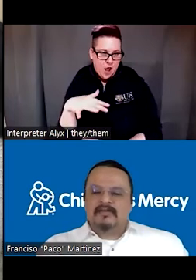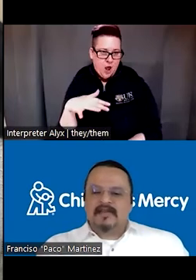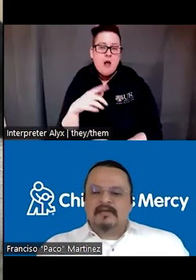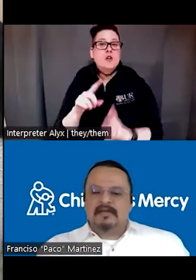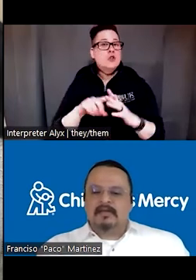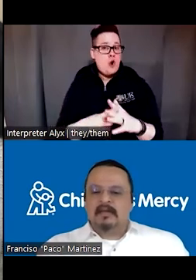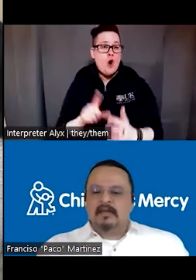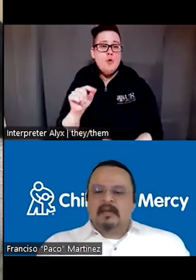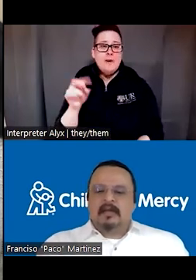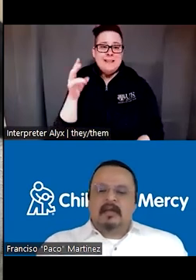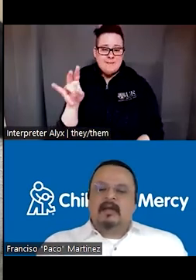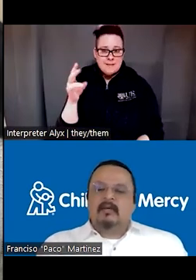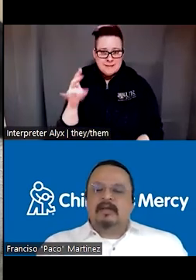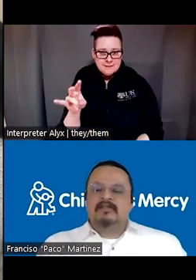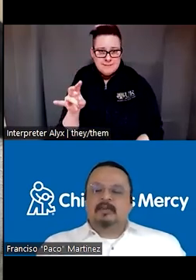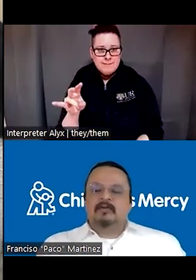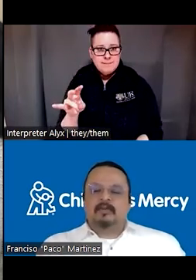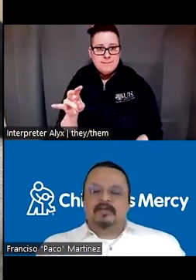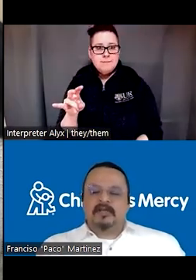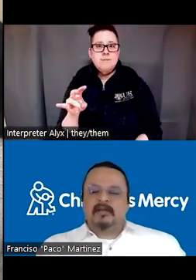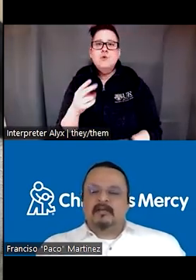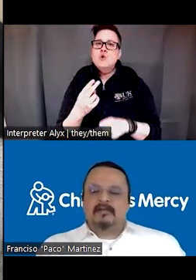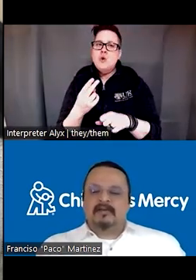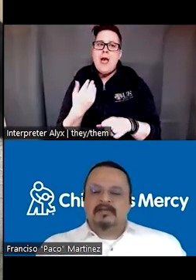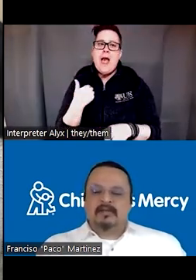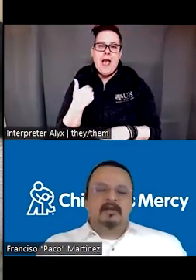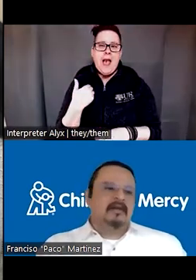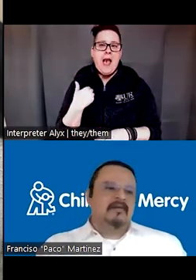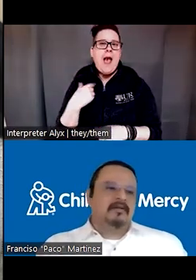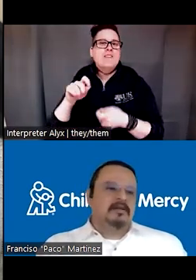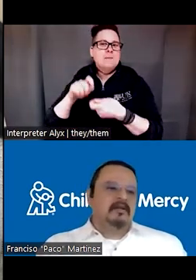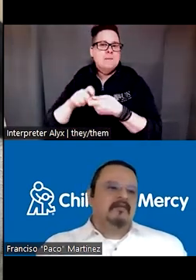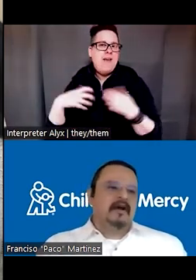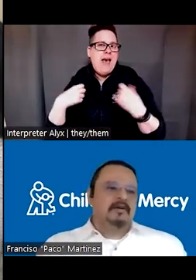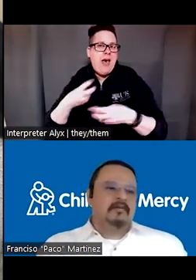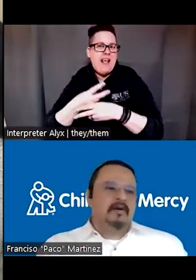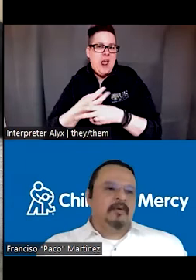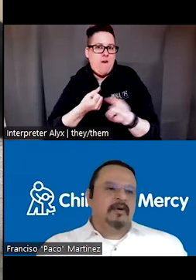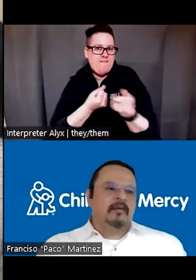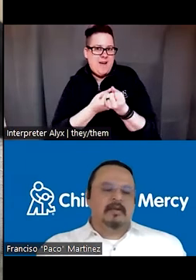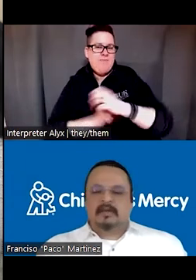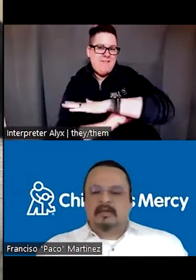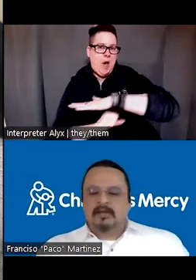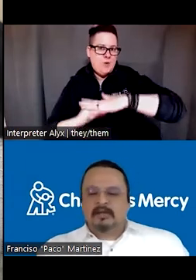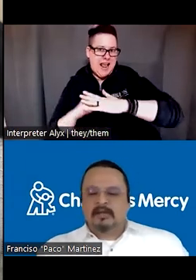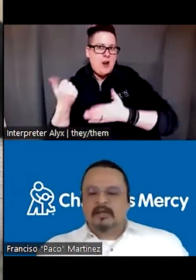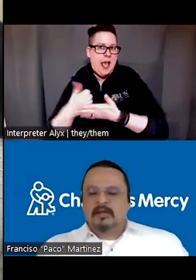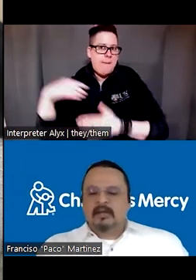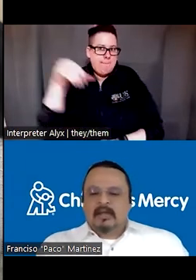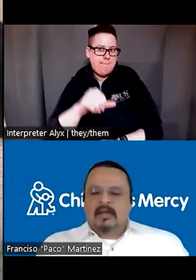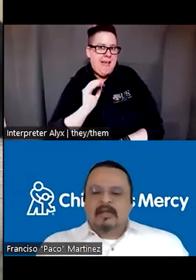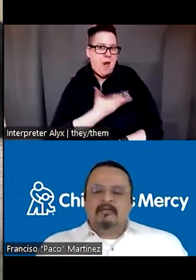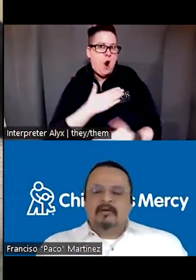2017 with support from Rich Healthcare Foundation, that is the original founder of our program in the community.